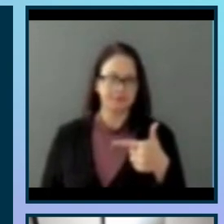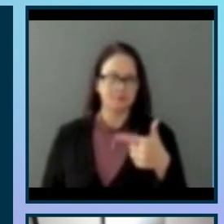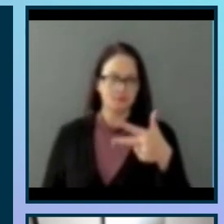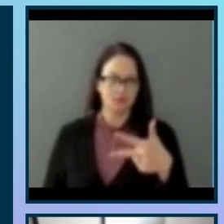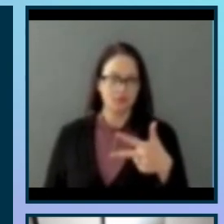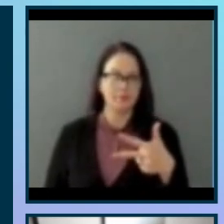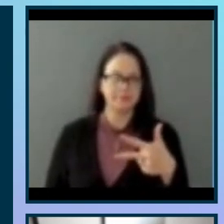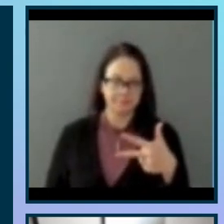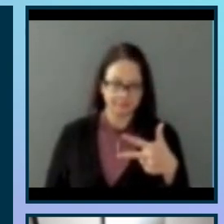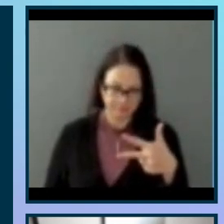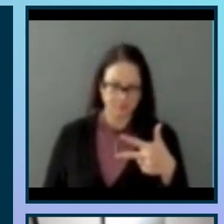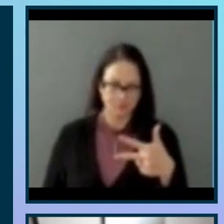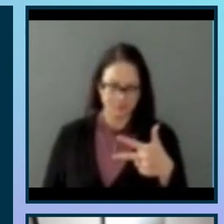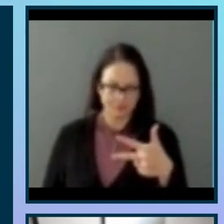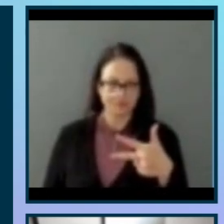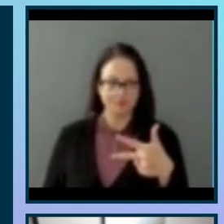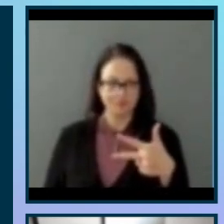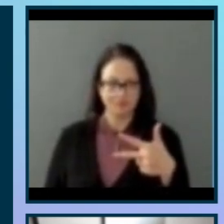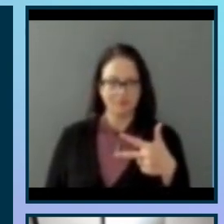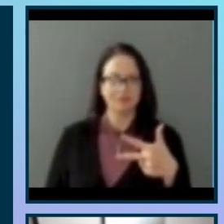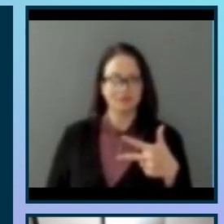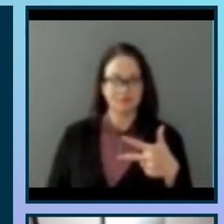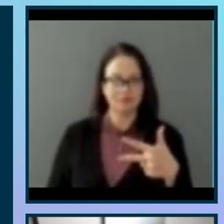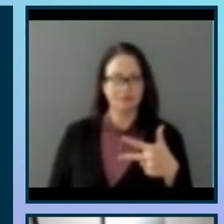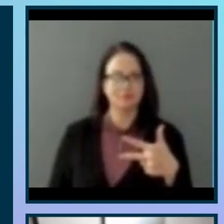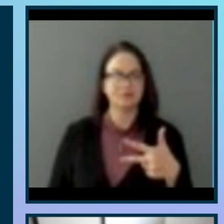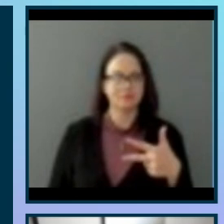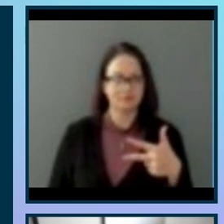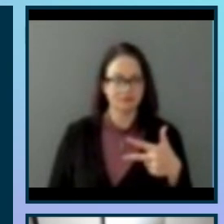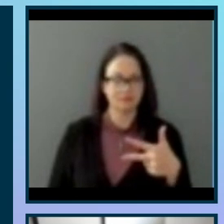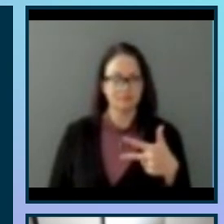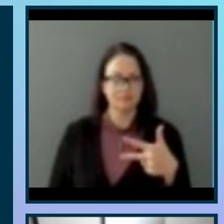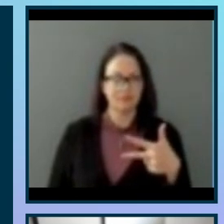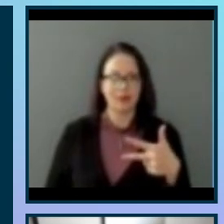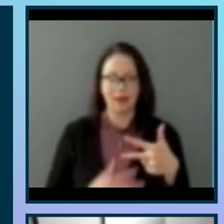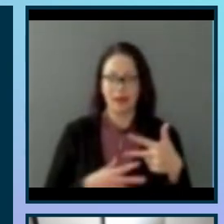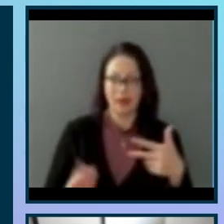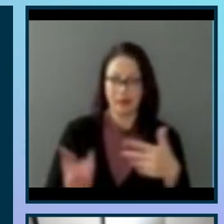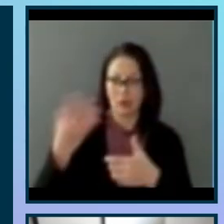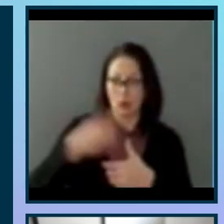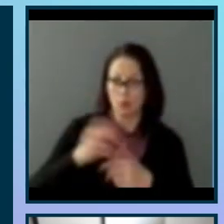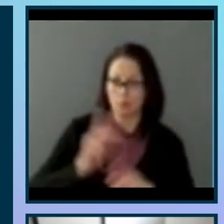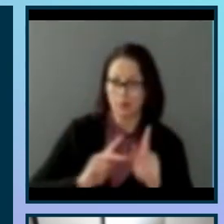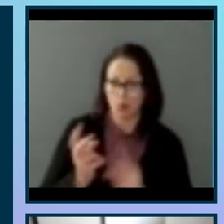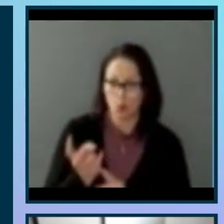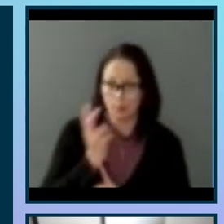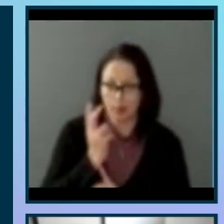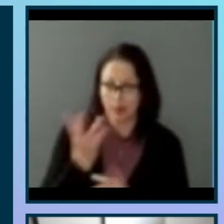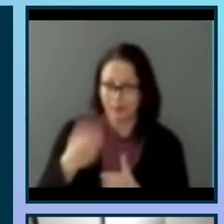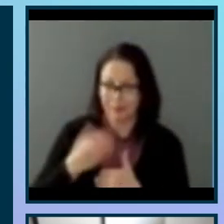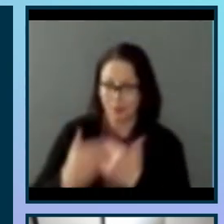participatory design of the audio moth, and incorporating folks who are blind in that process.